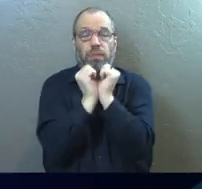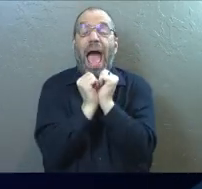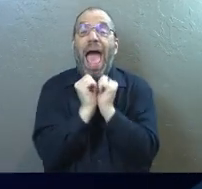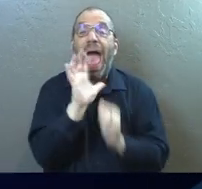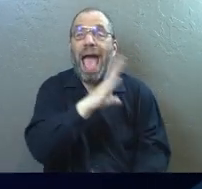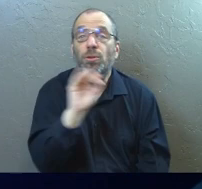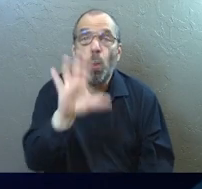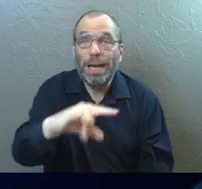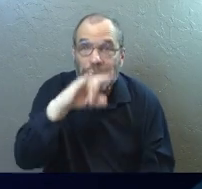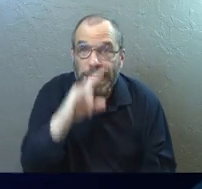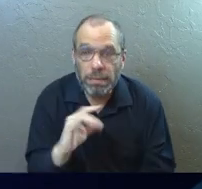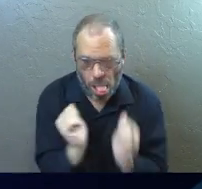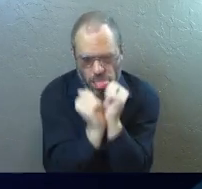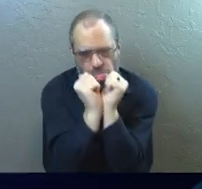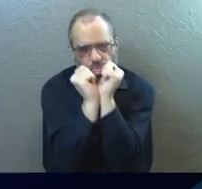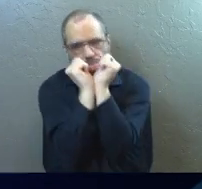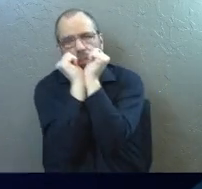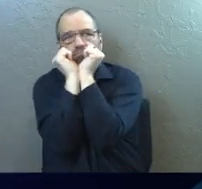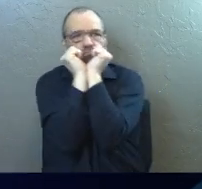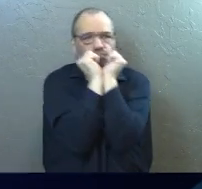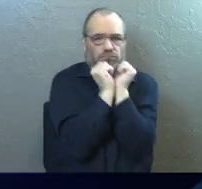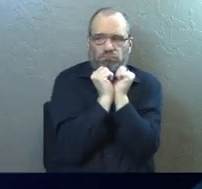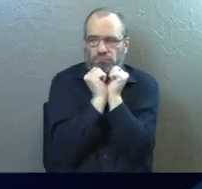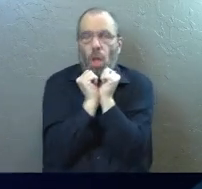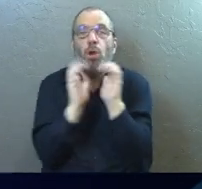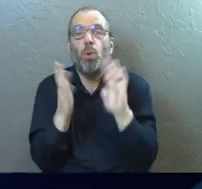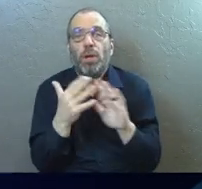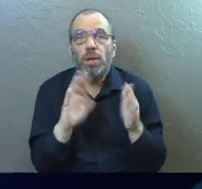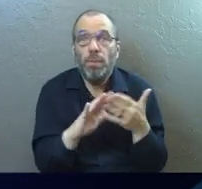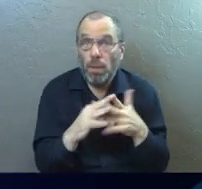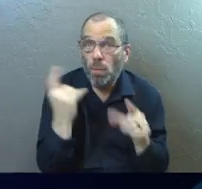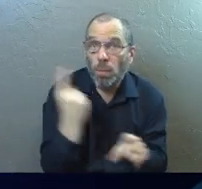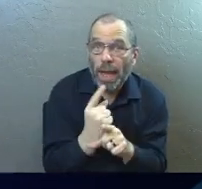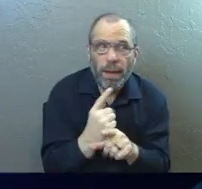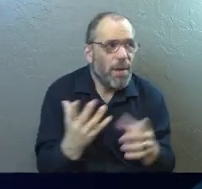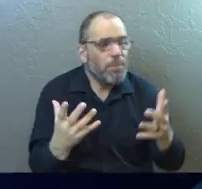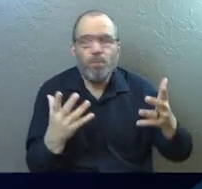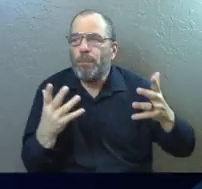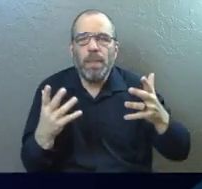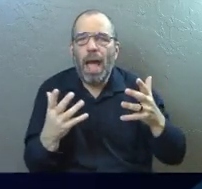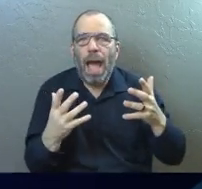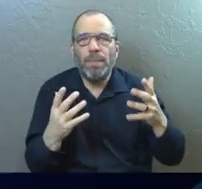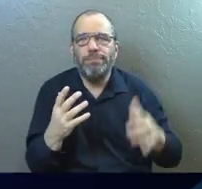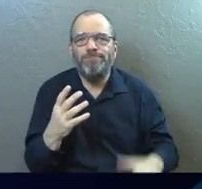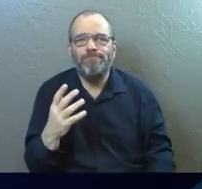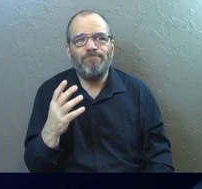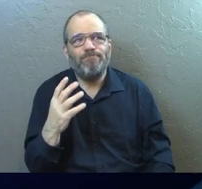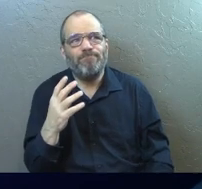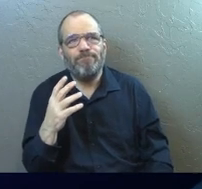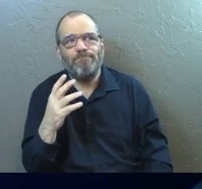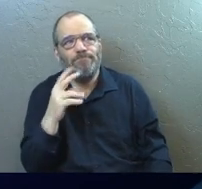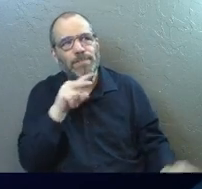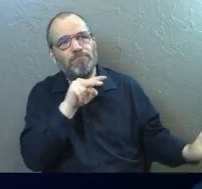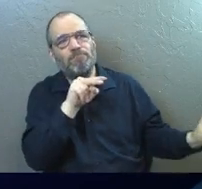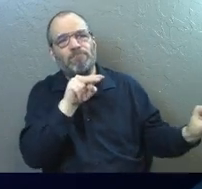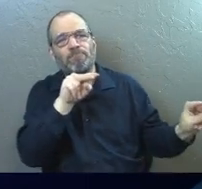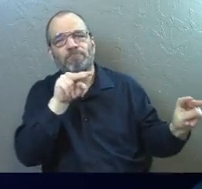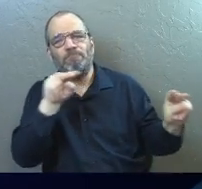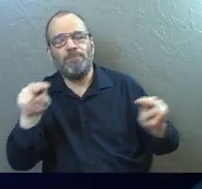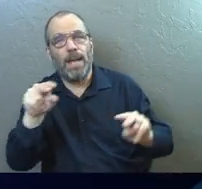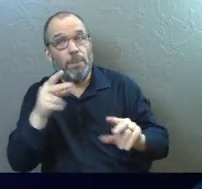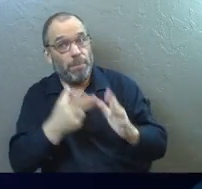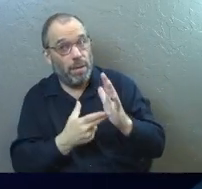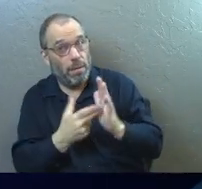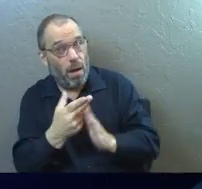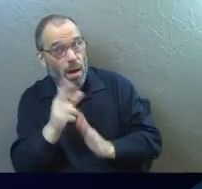your kids. Chained up your community. Yes? Like we look out and we endure, if